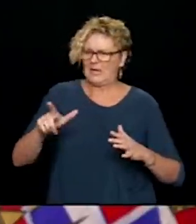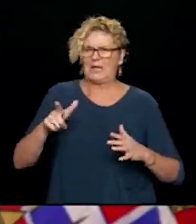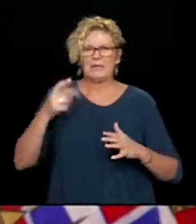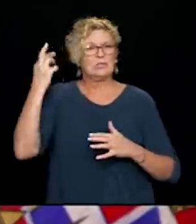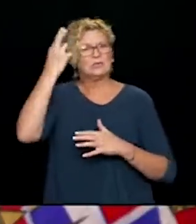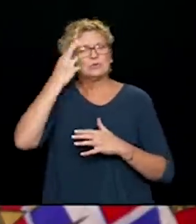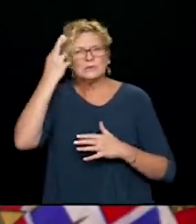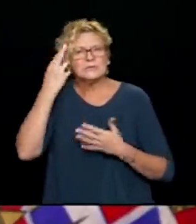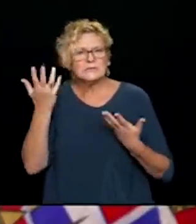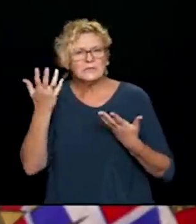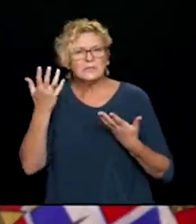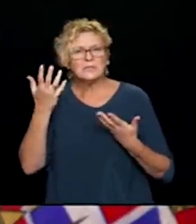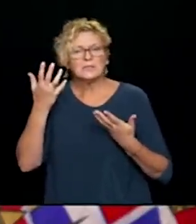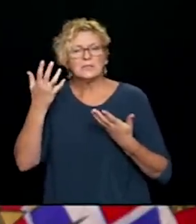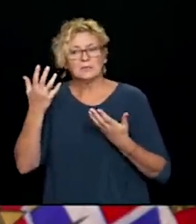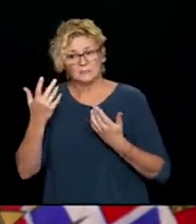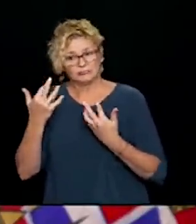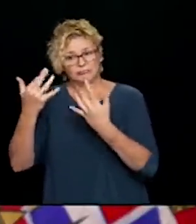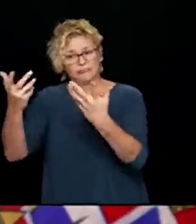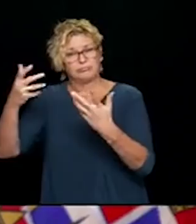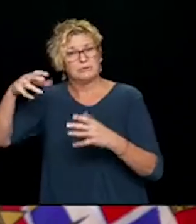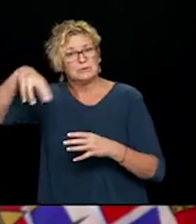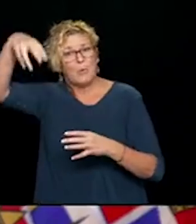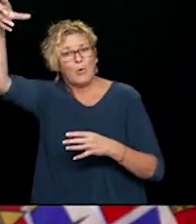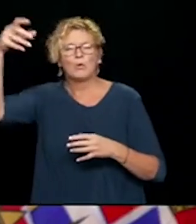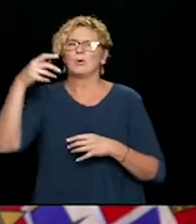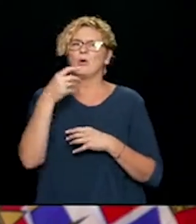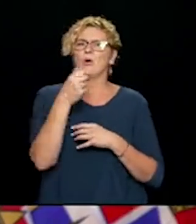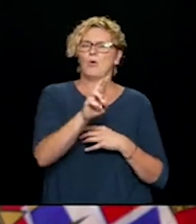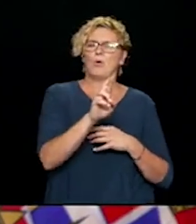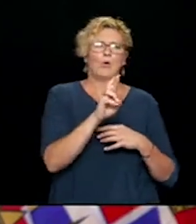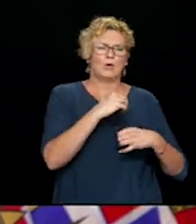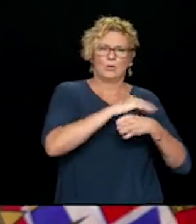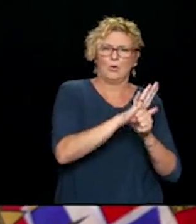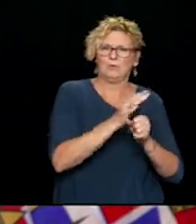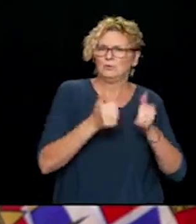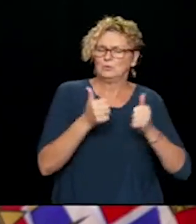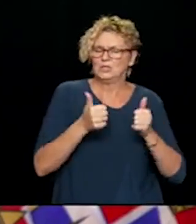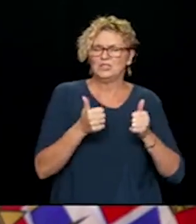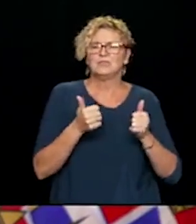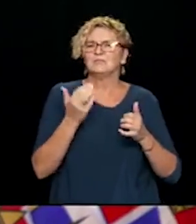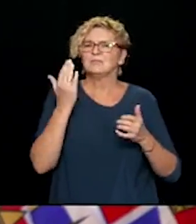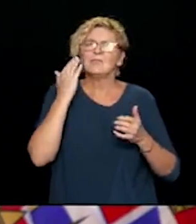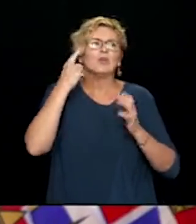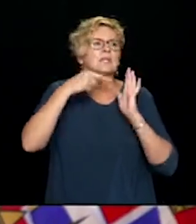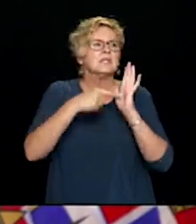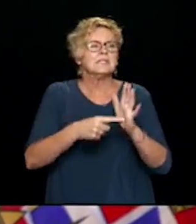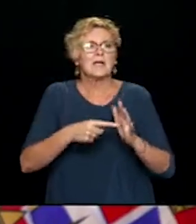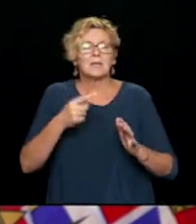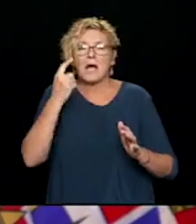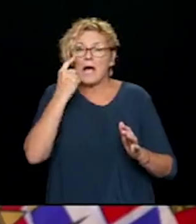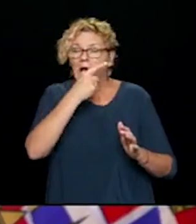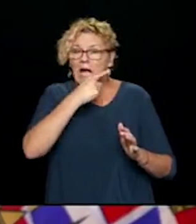And just to, as a reminder, challenge things like dry cough and runny eyes and irritation. Those can be